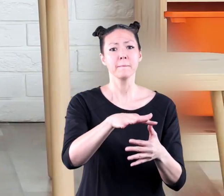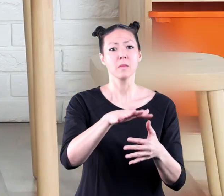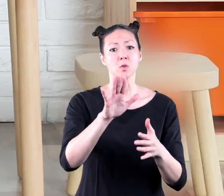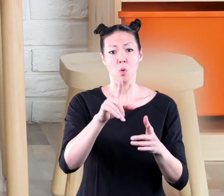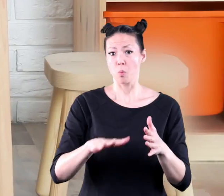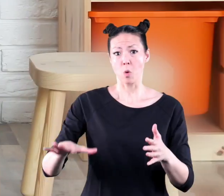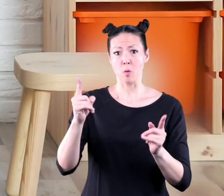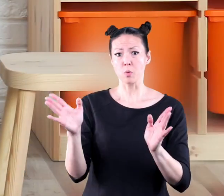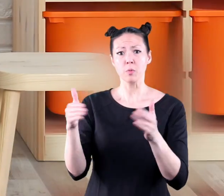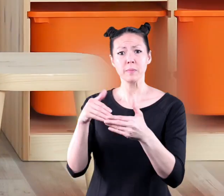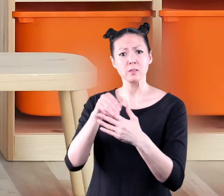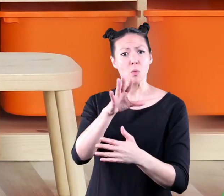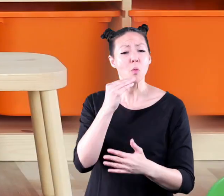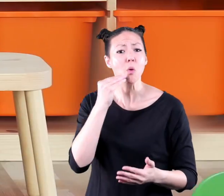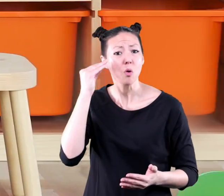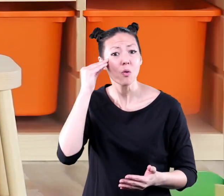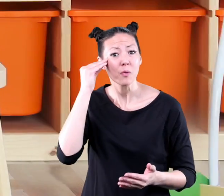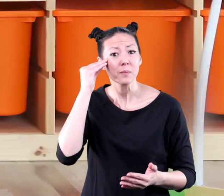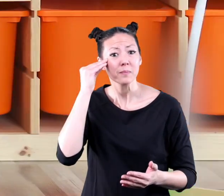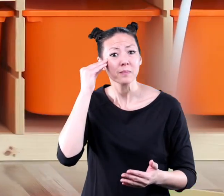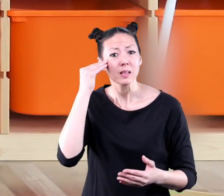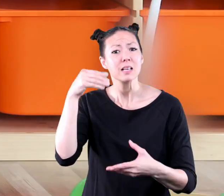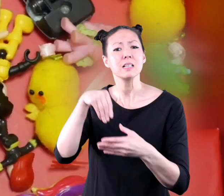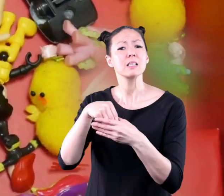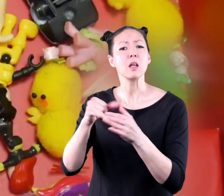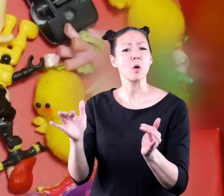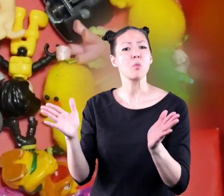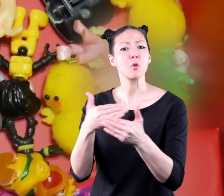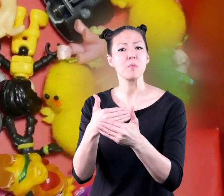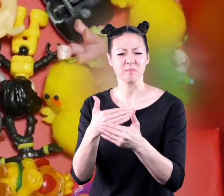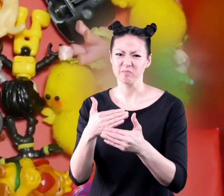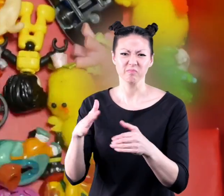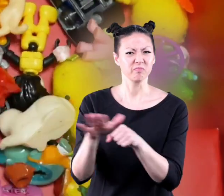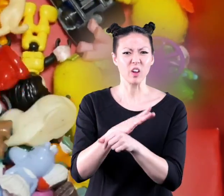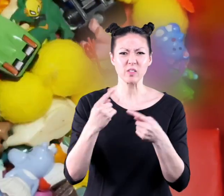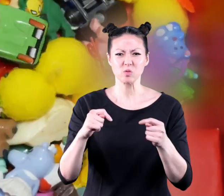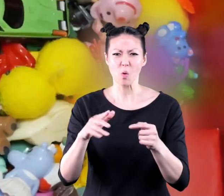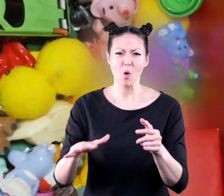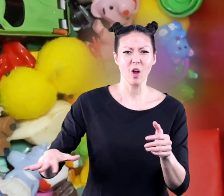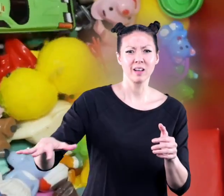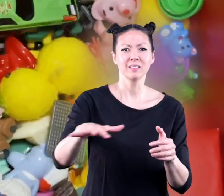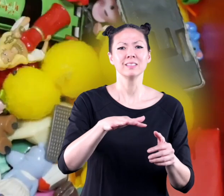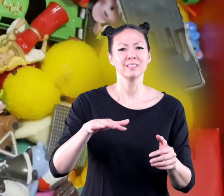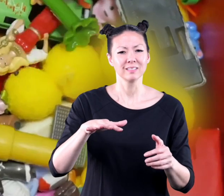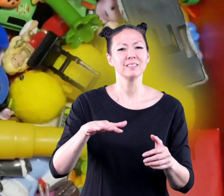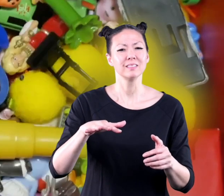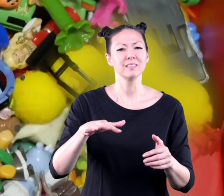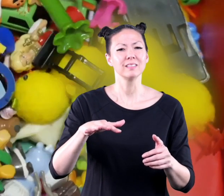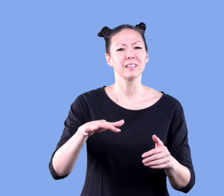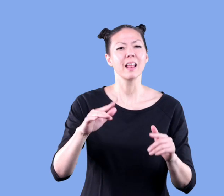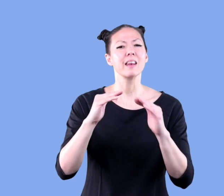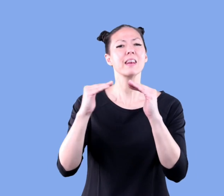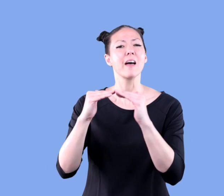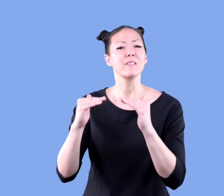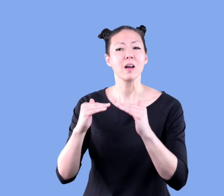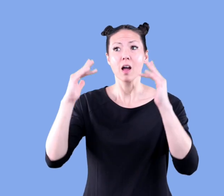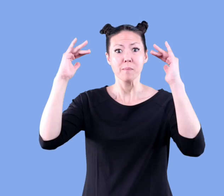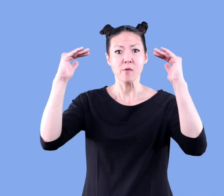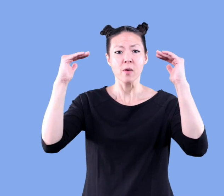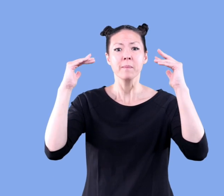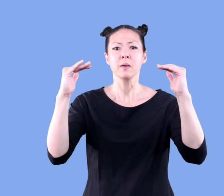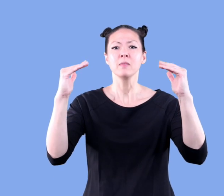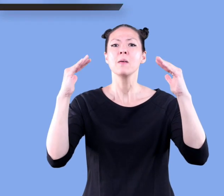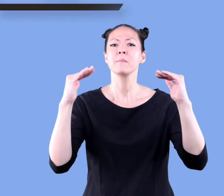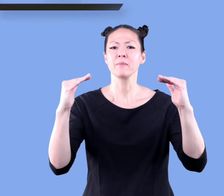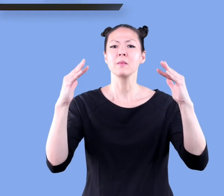room which is one room inside your home inside that room are all your toys as the levels move